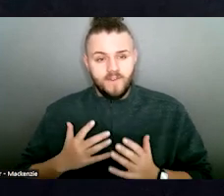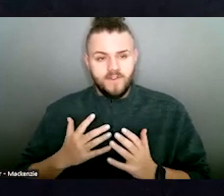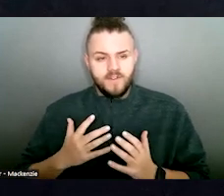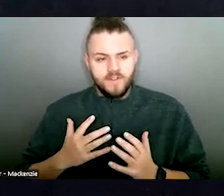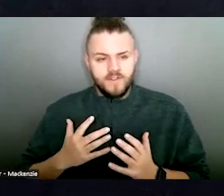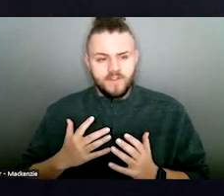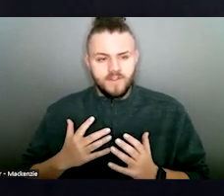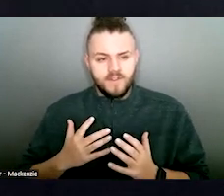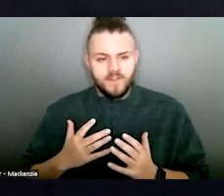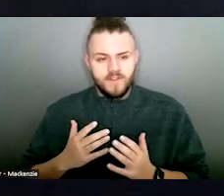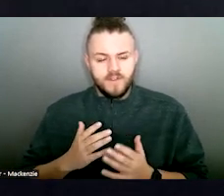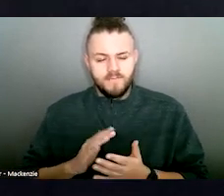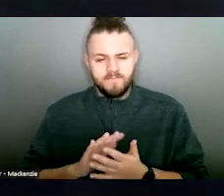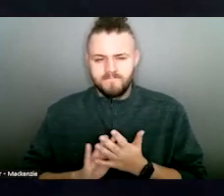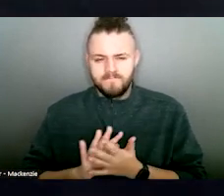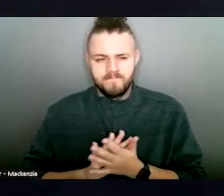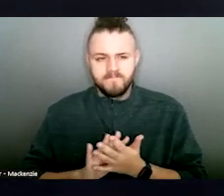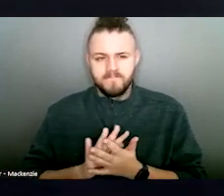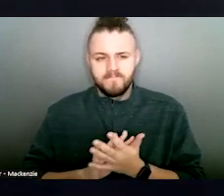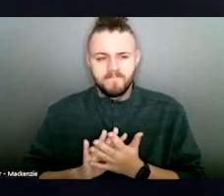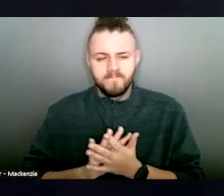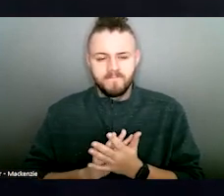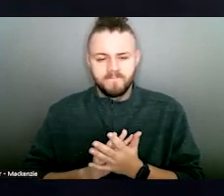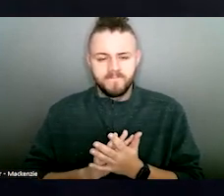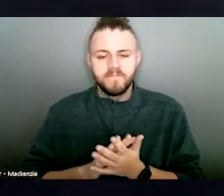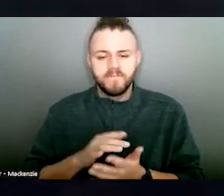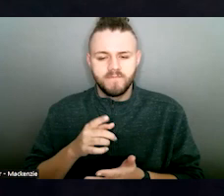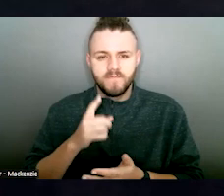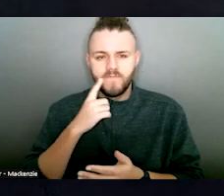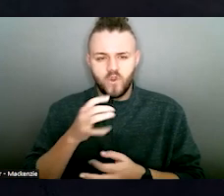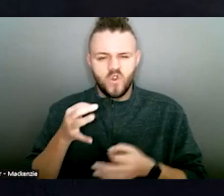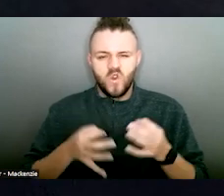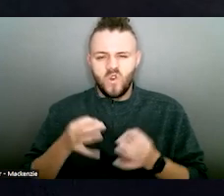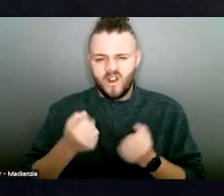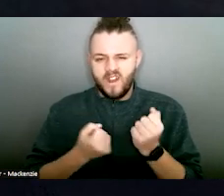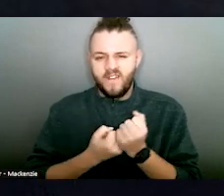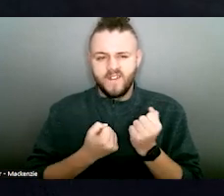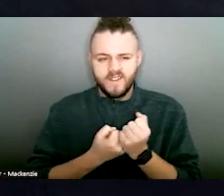or court advocacy because of that shortage.